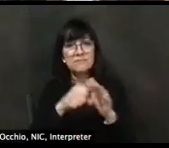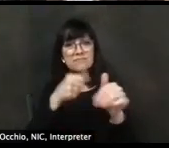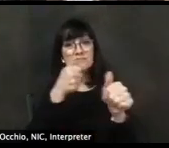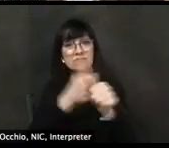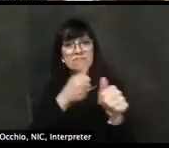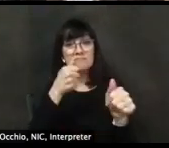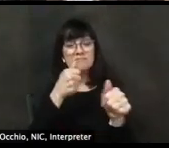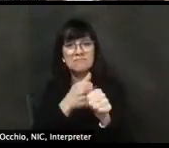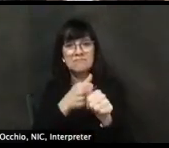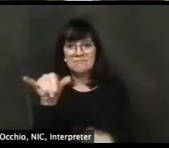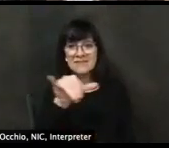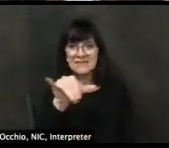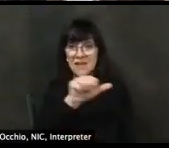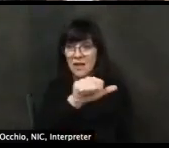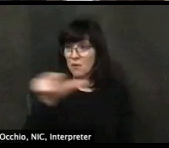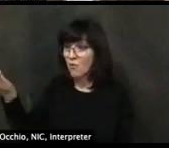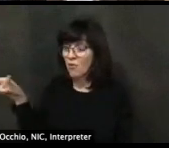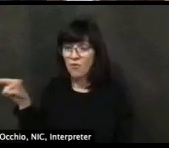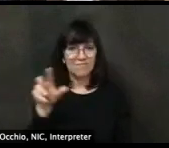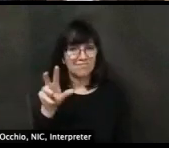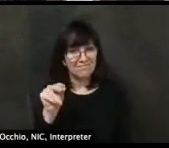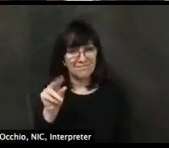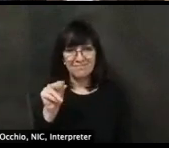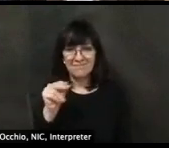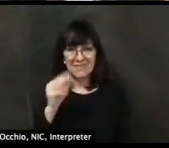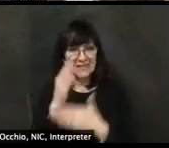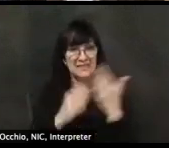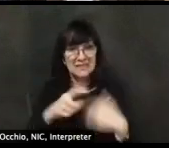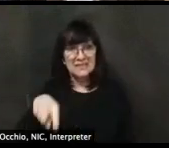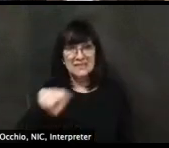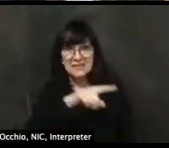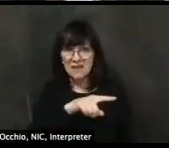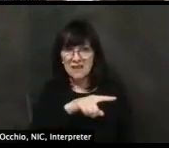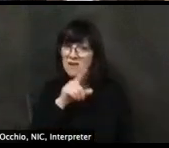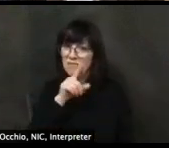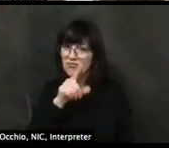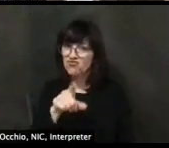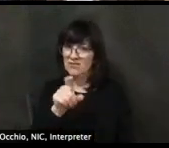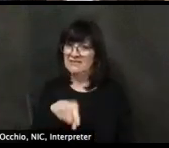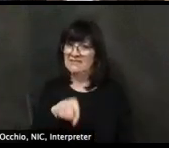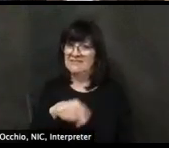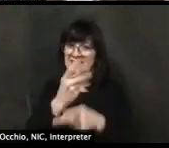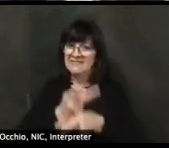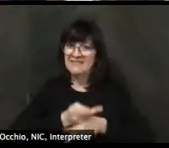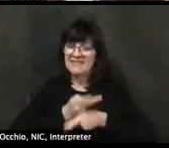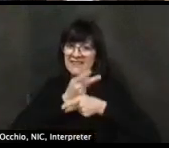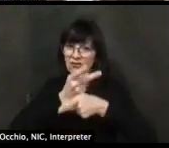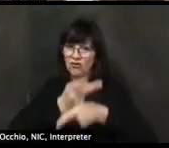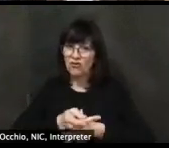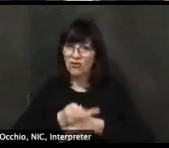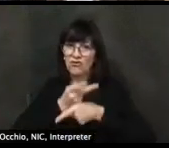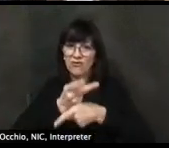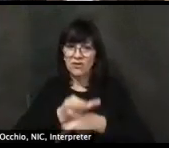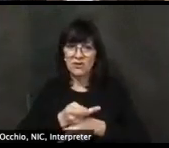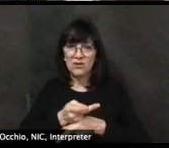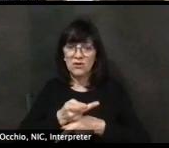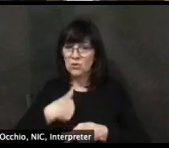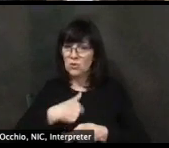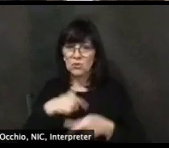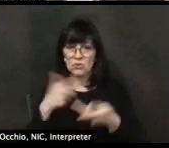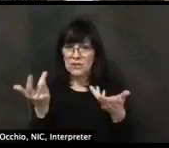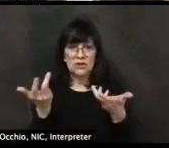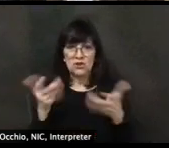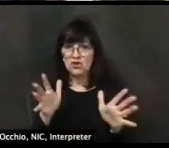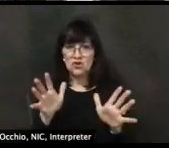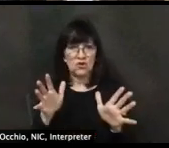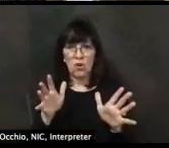much more careful in, um, um, preventing getting infected, uh, than for example, our